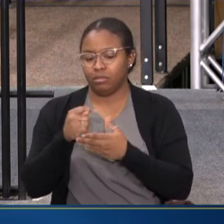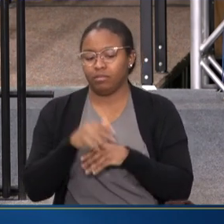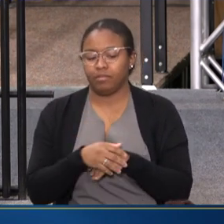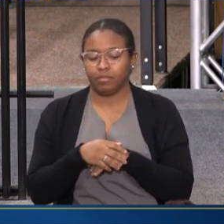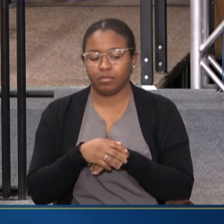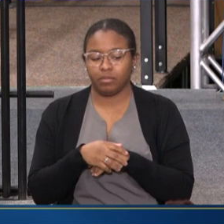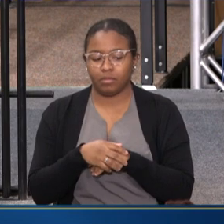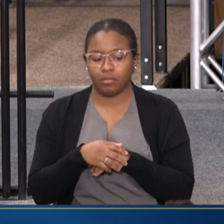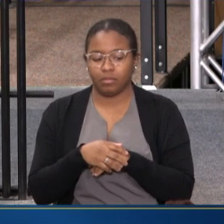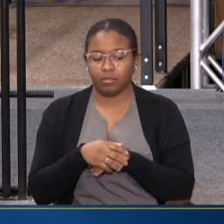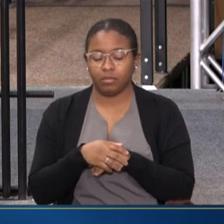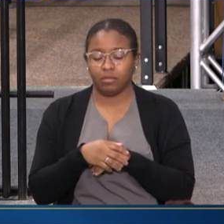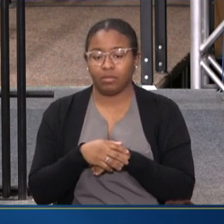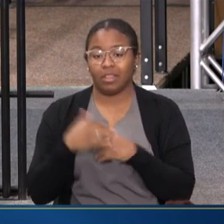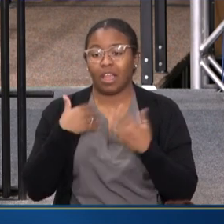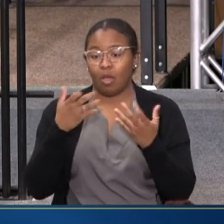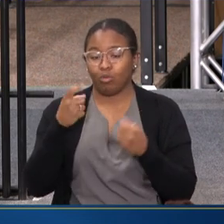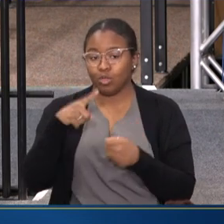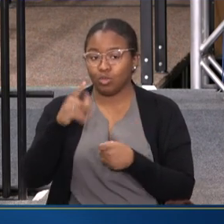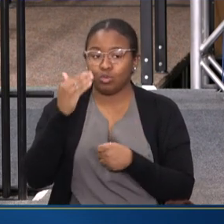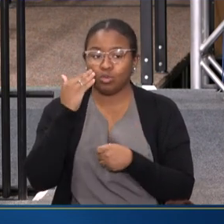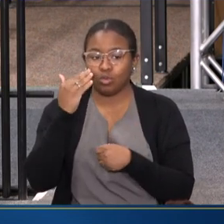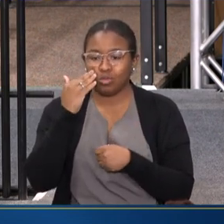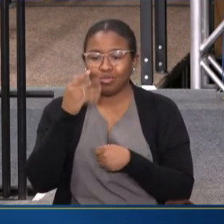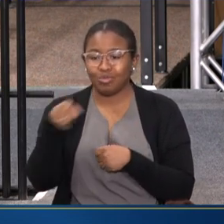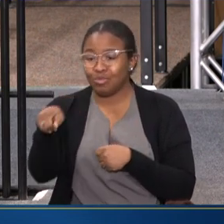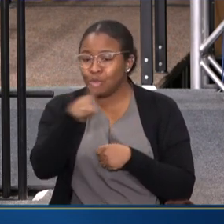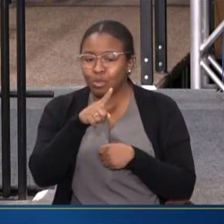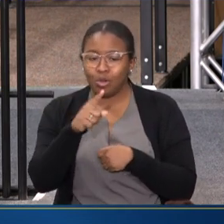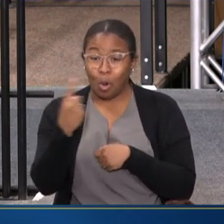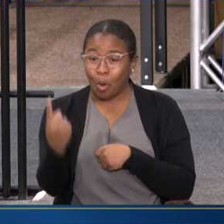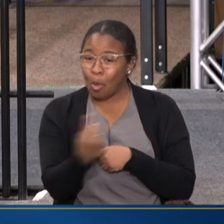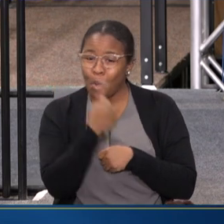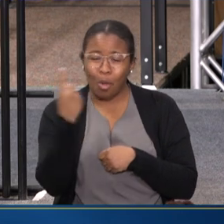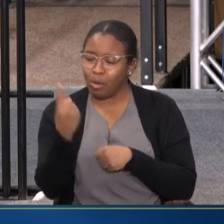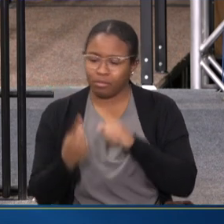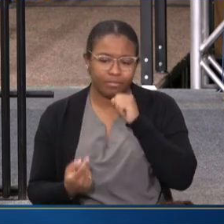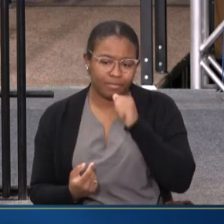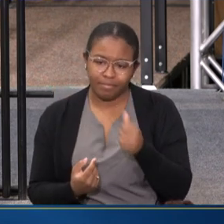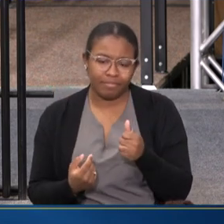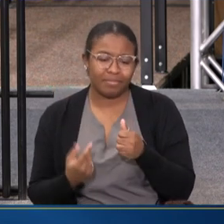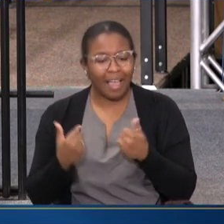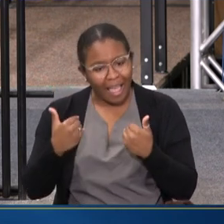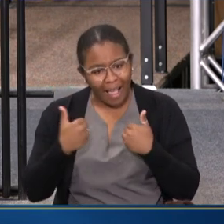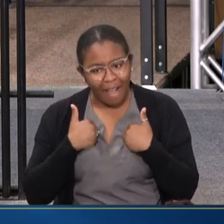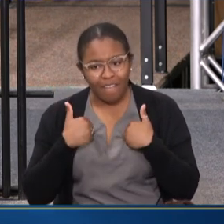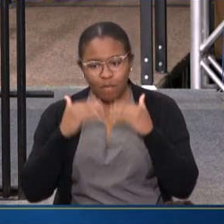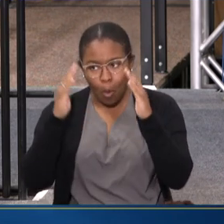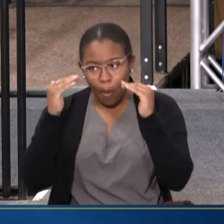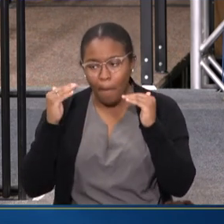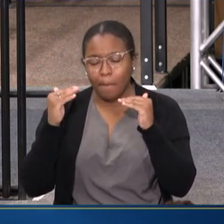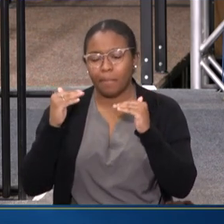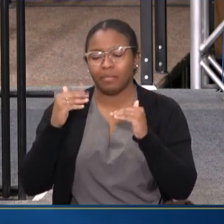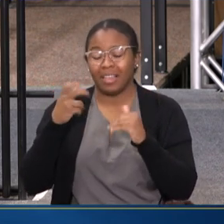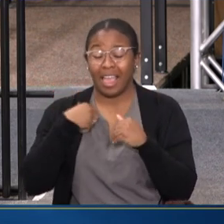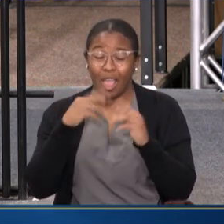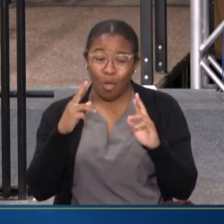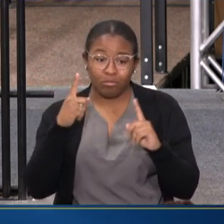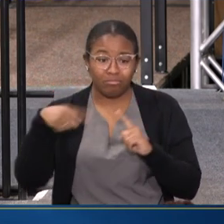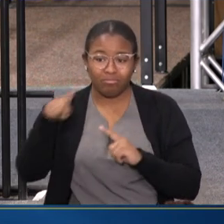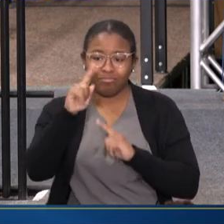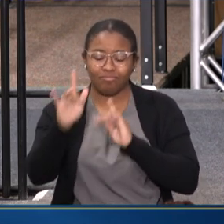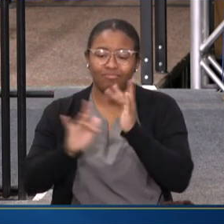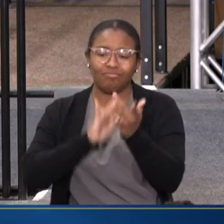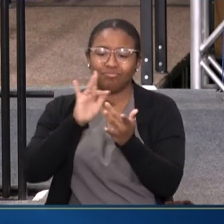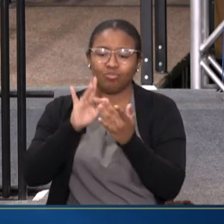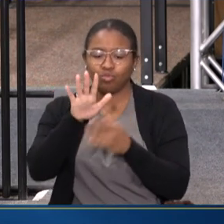I WANT YOU TO KNOW YOU ARE NOT ALONE, THERE IS HOPE, AND I HOPE YOU REACH OUT